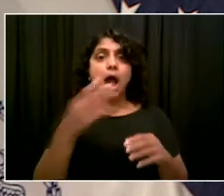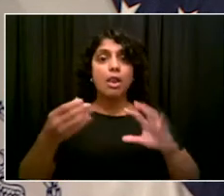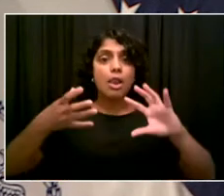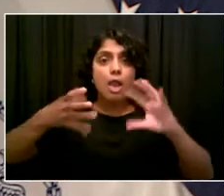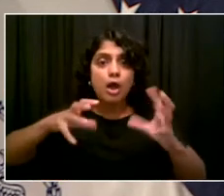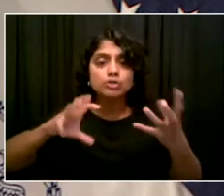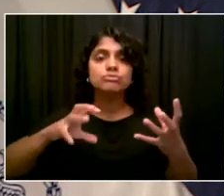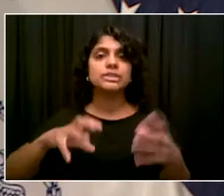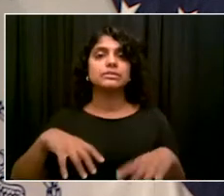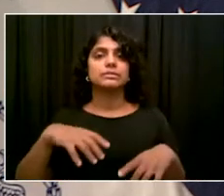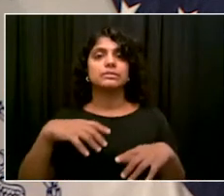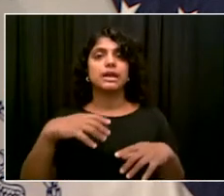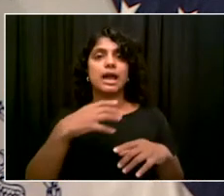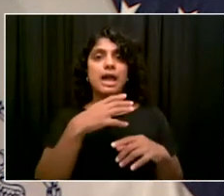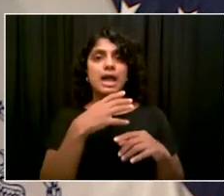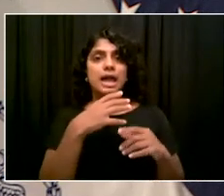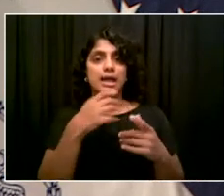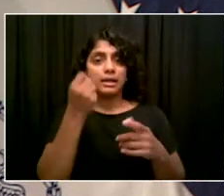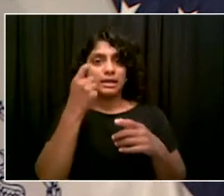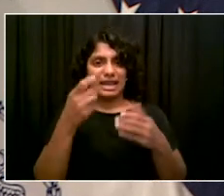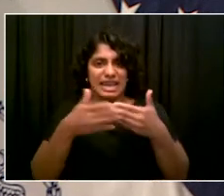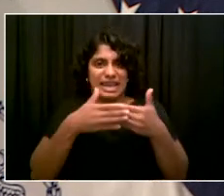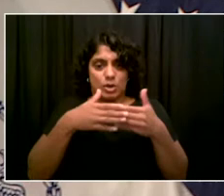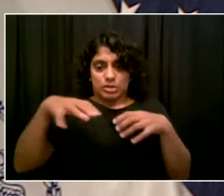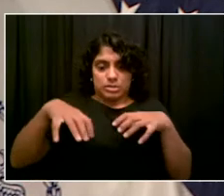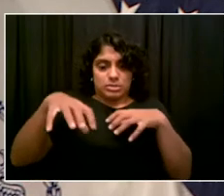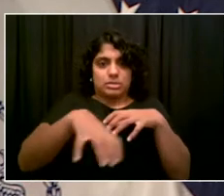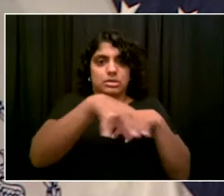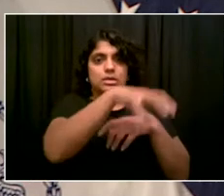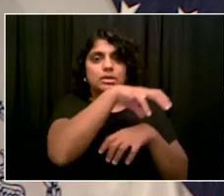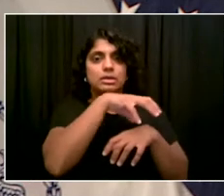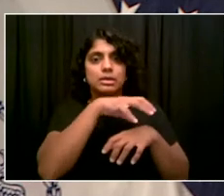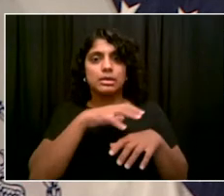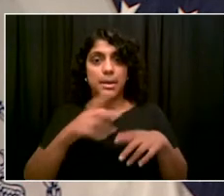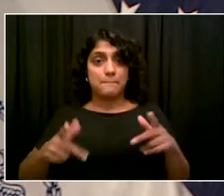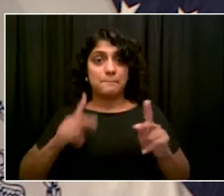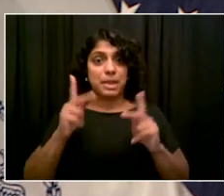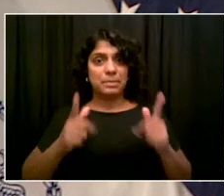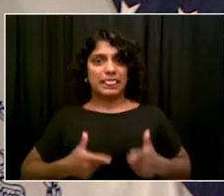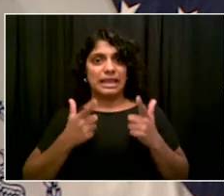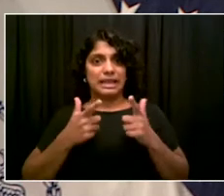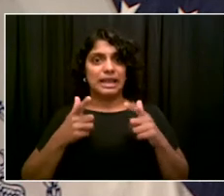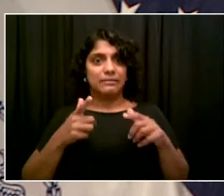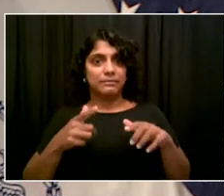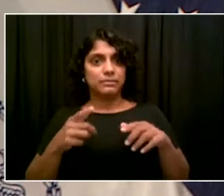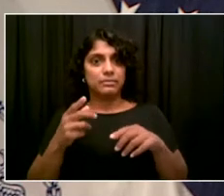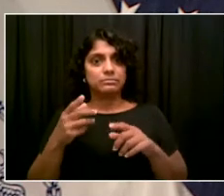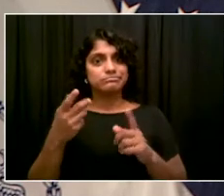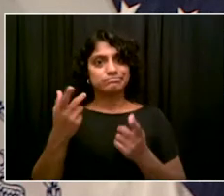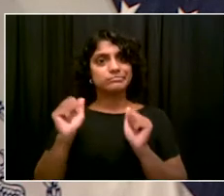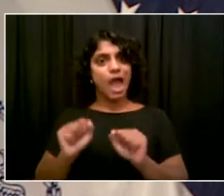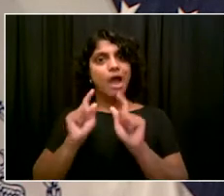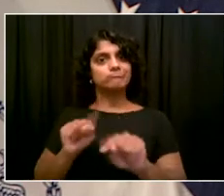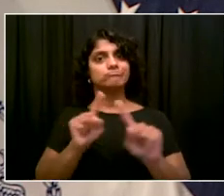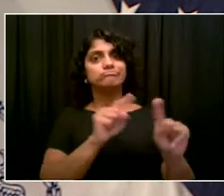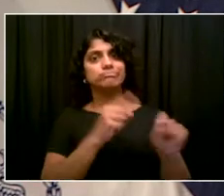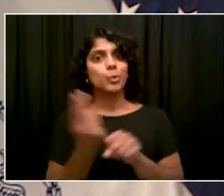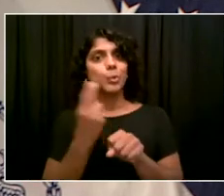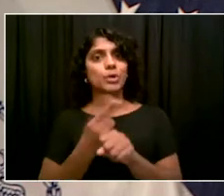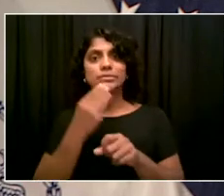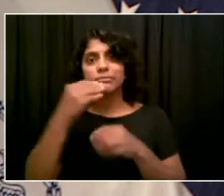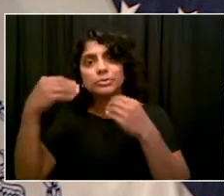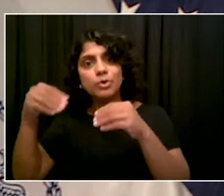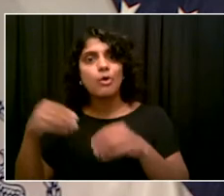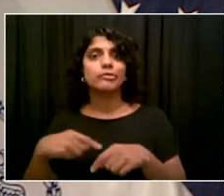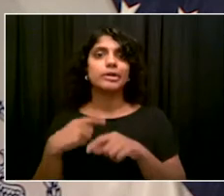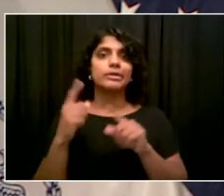question, Jillian. Thank you. The bigger effort we continue in specific developments trying to make sure